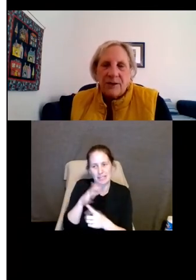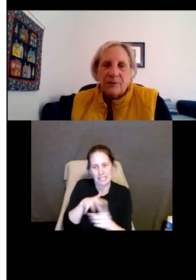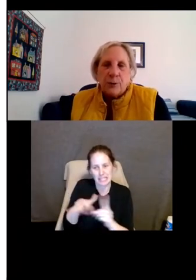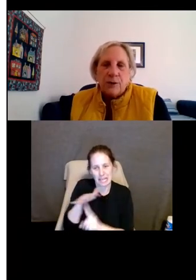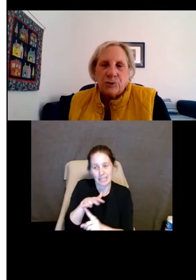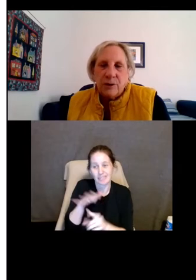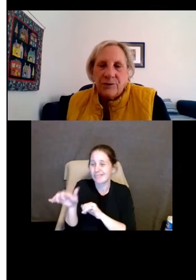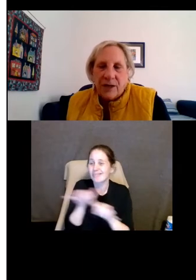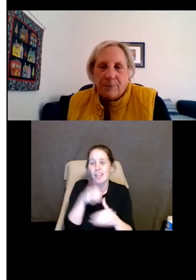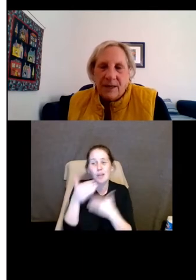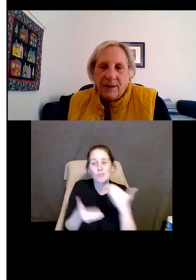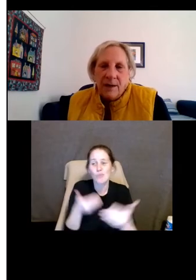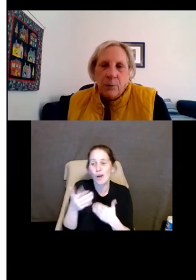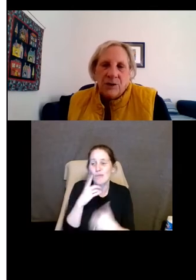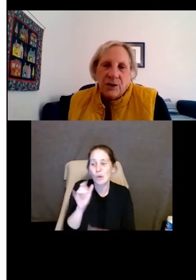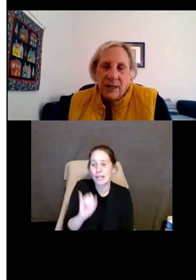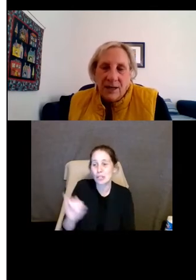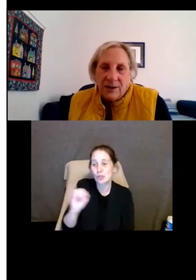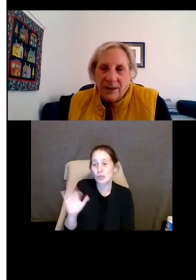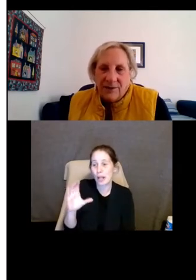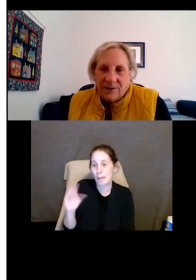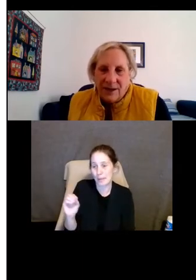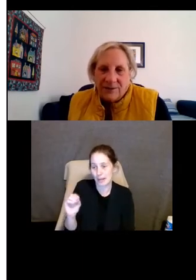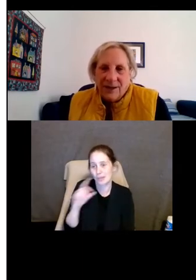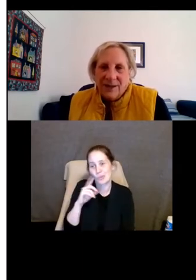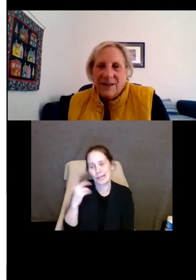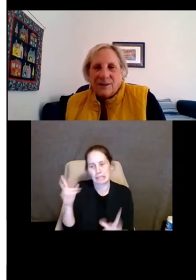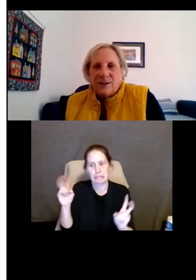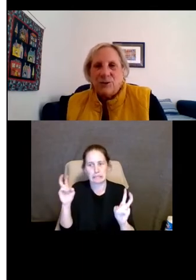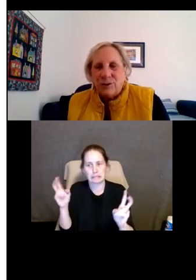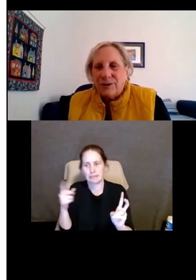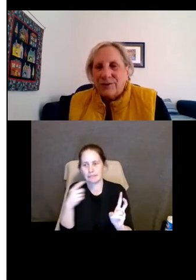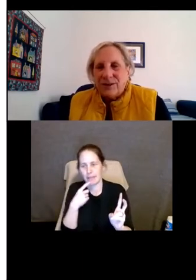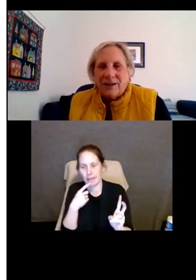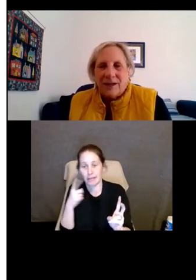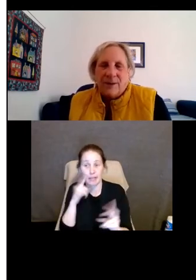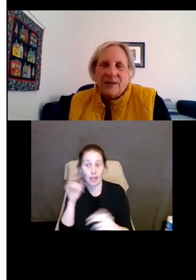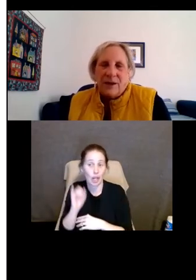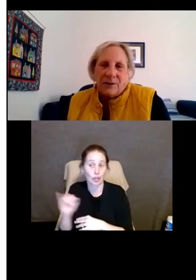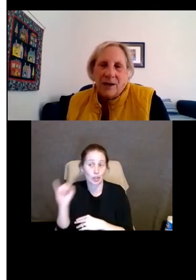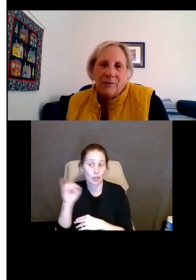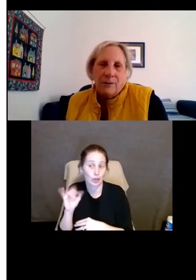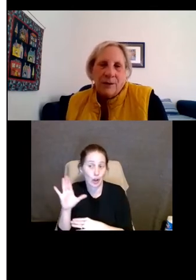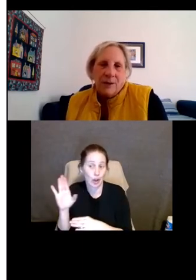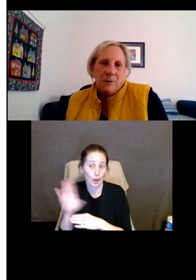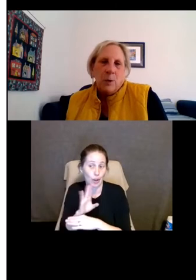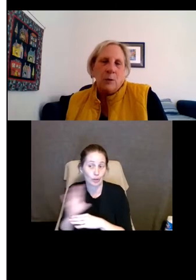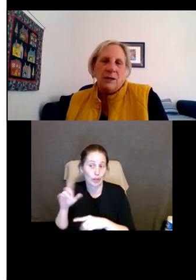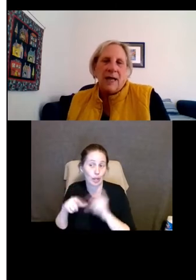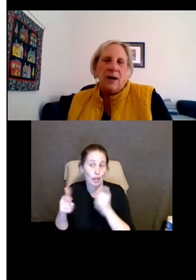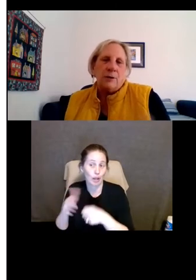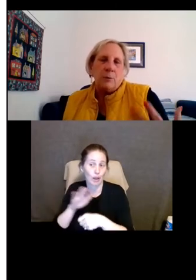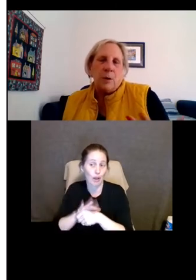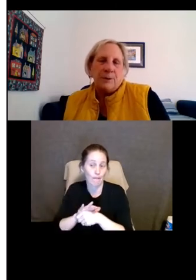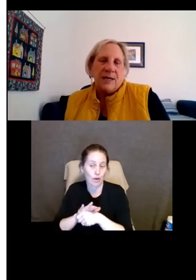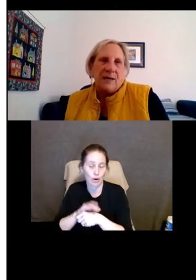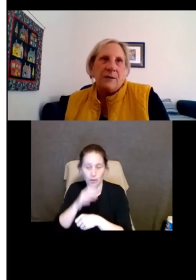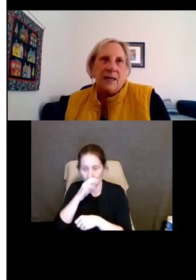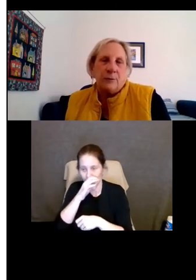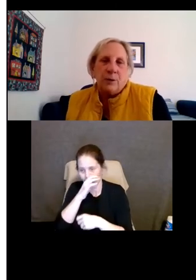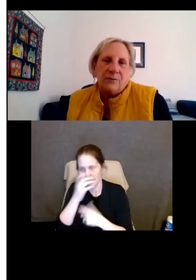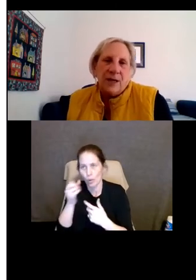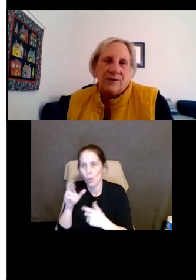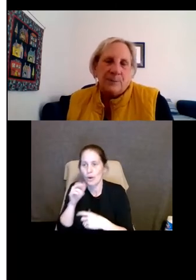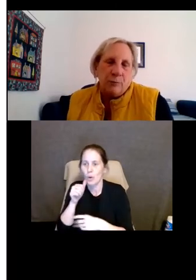Same process for an insurance company, which allegedly says that the insurance company doesn't cover, won't allow, or won't